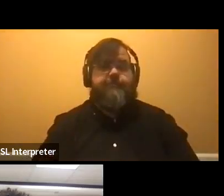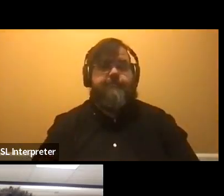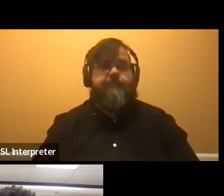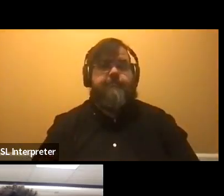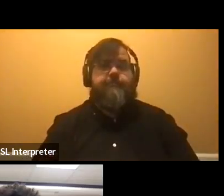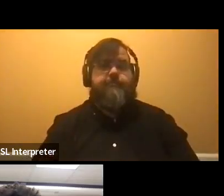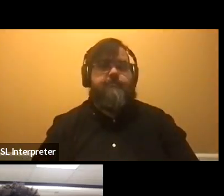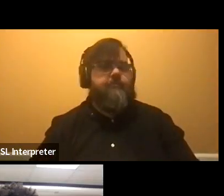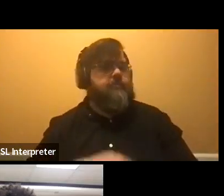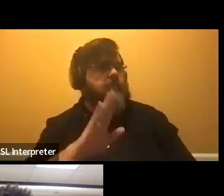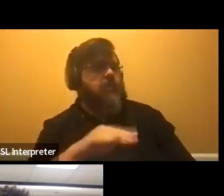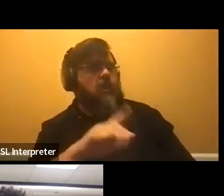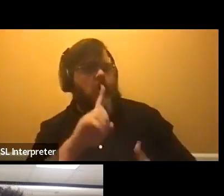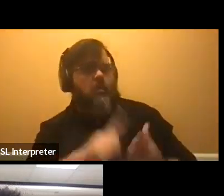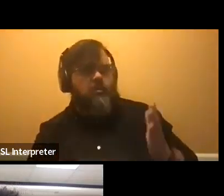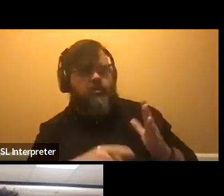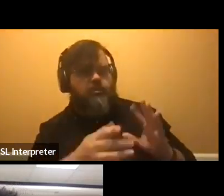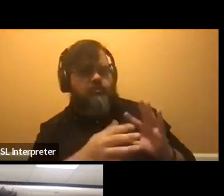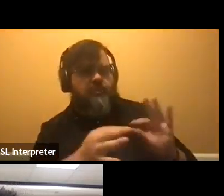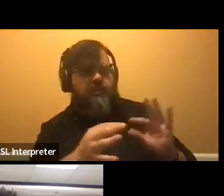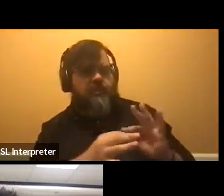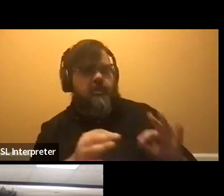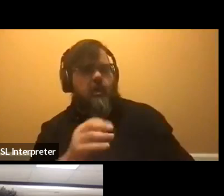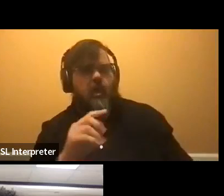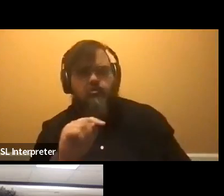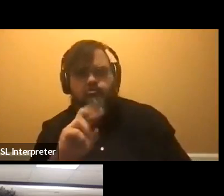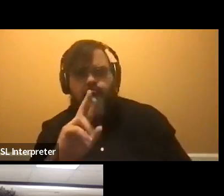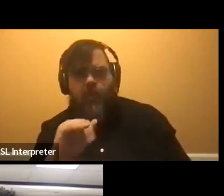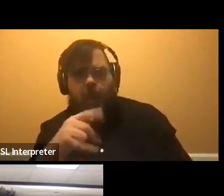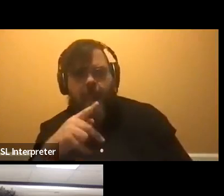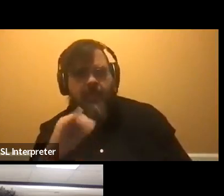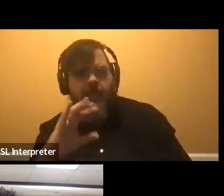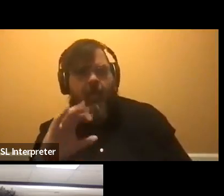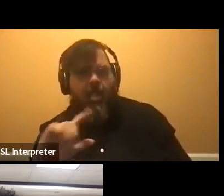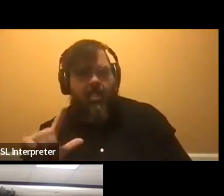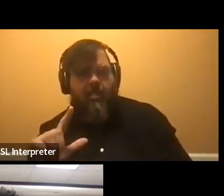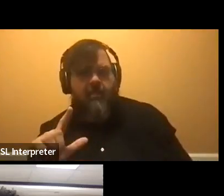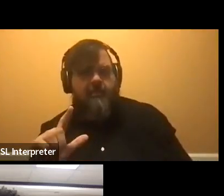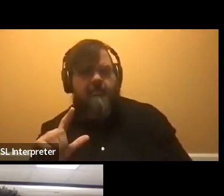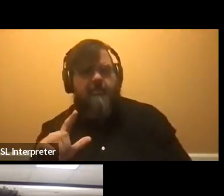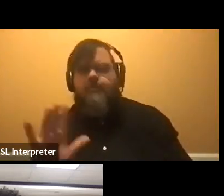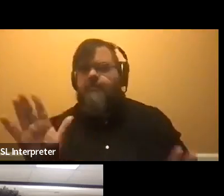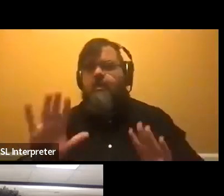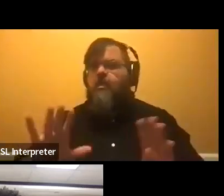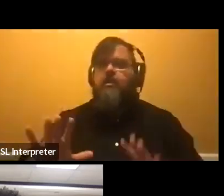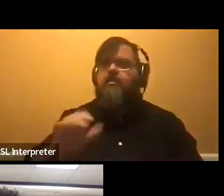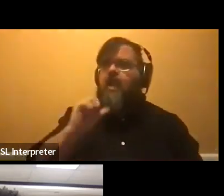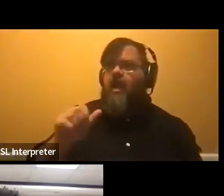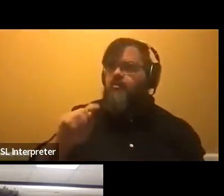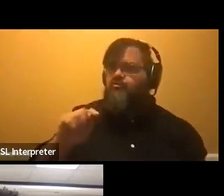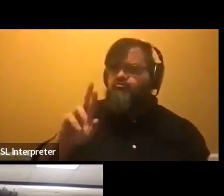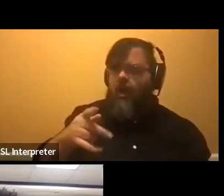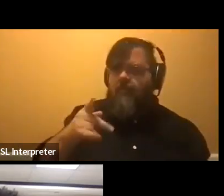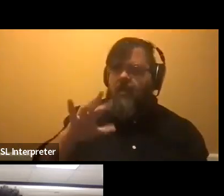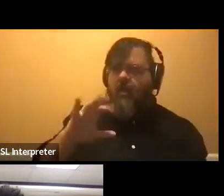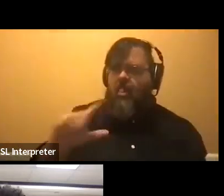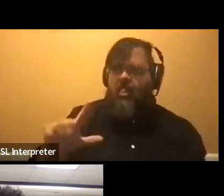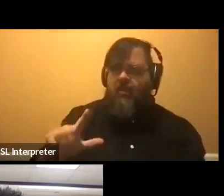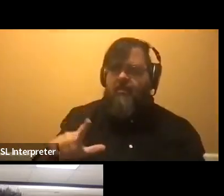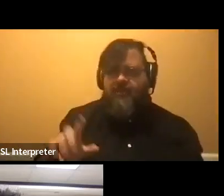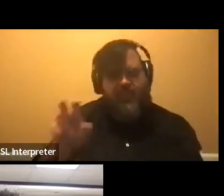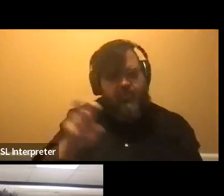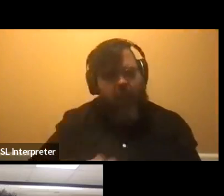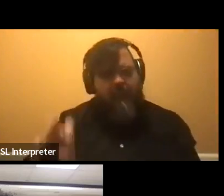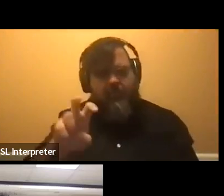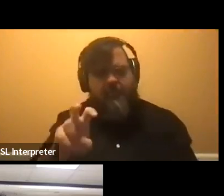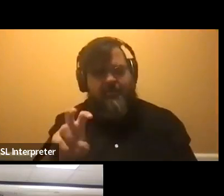What is the, um, you mentioned the tropical seminar. Where is that experience at? The travel seminar. Sorry. Sorry. Okay. Sorry. I thought you were talking